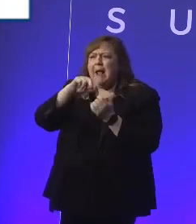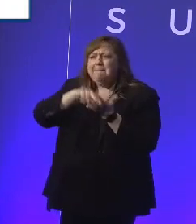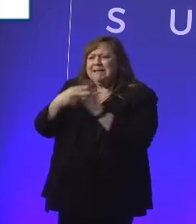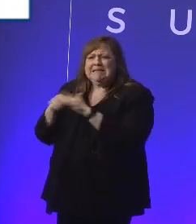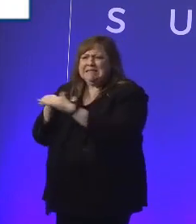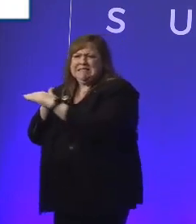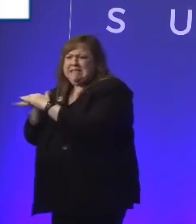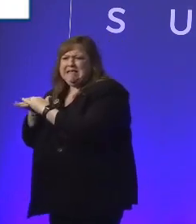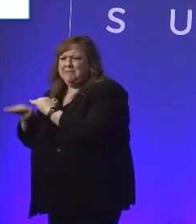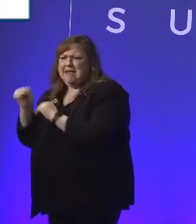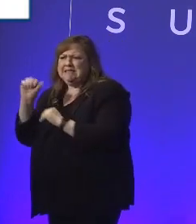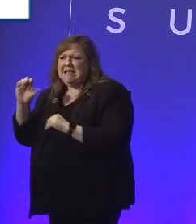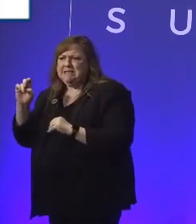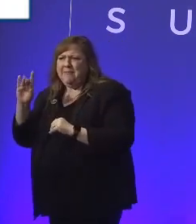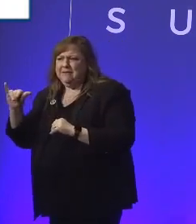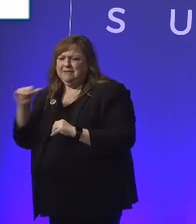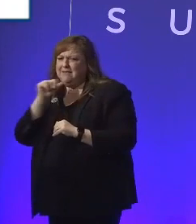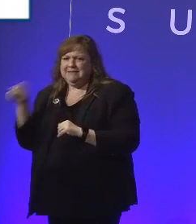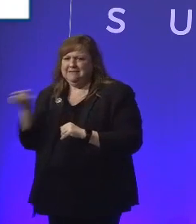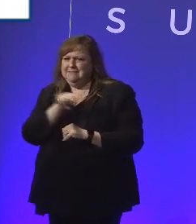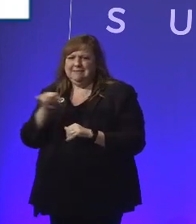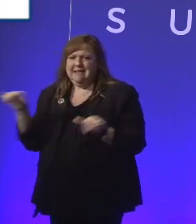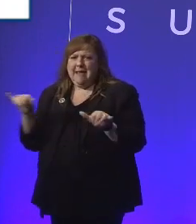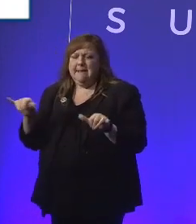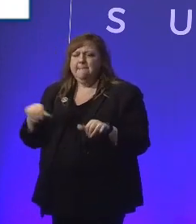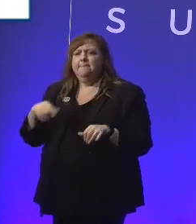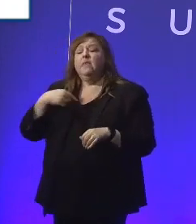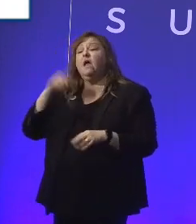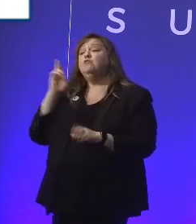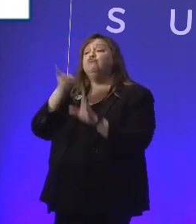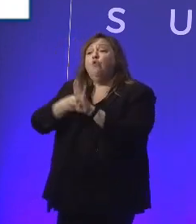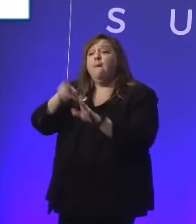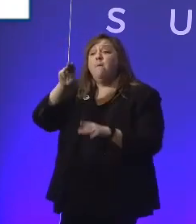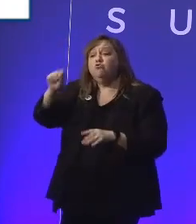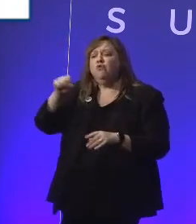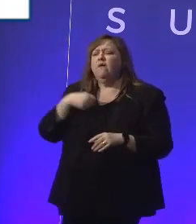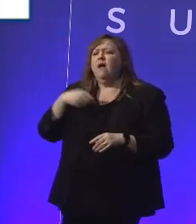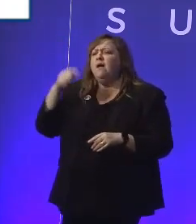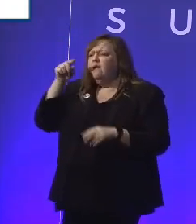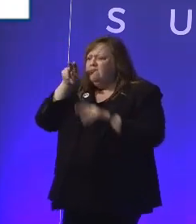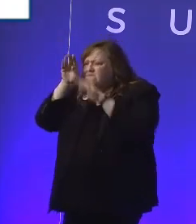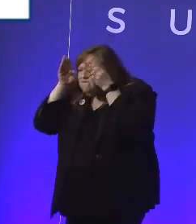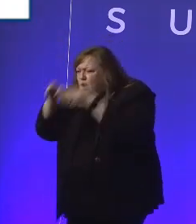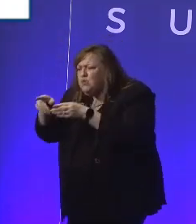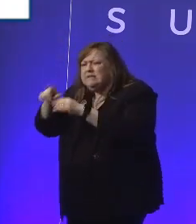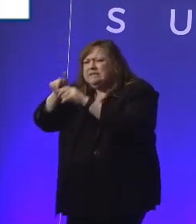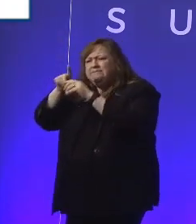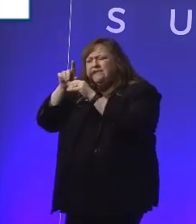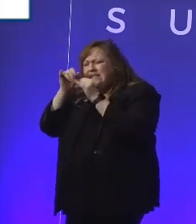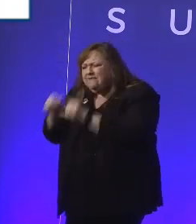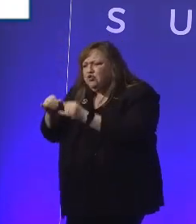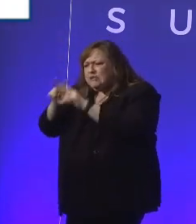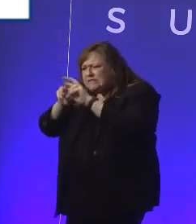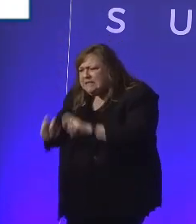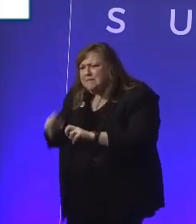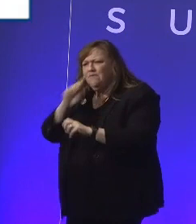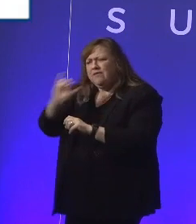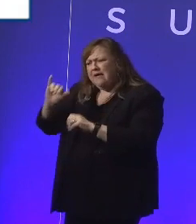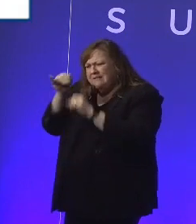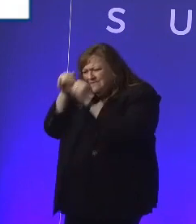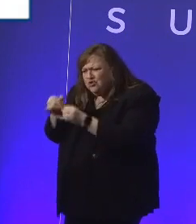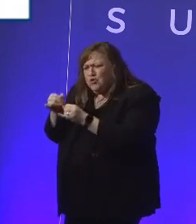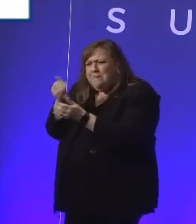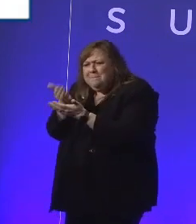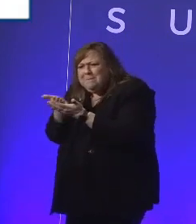something I learned, honestly, when I joined Microsoft six years ago, I was so focused on the individual assessment for the specific piece of equipment to enable